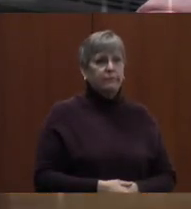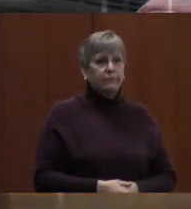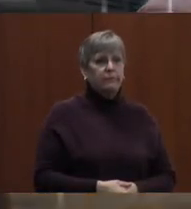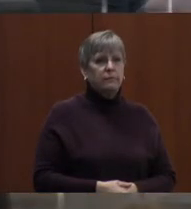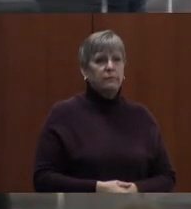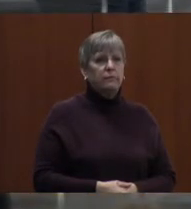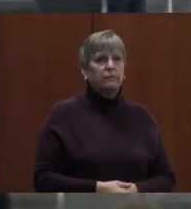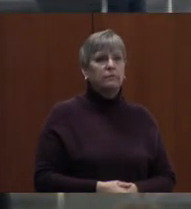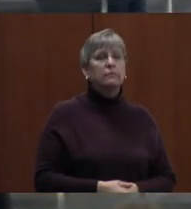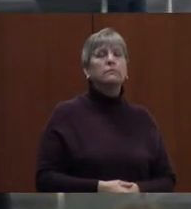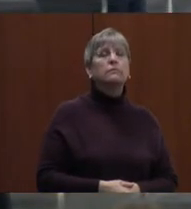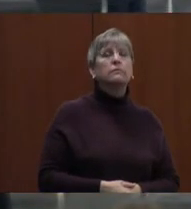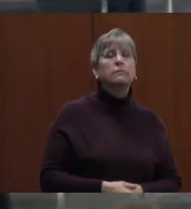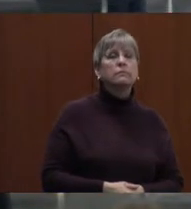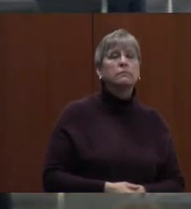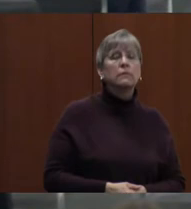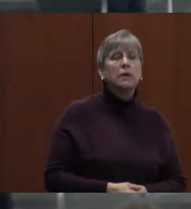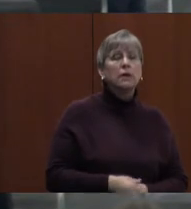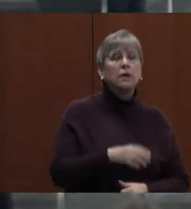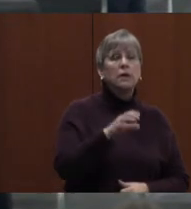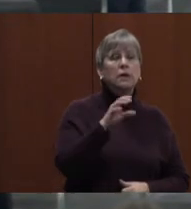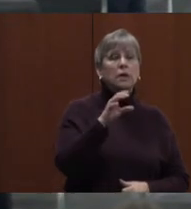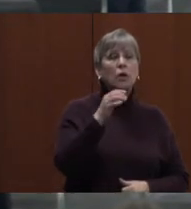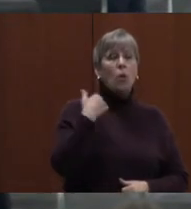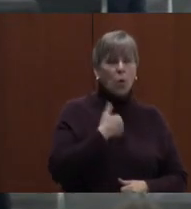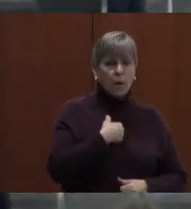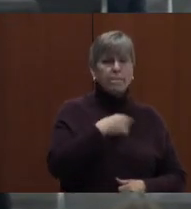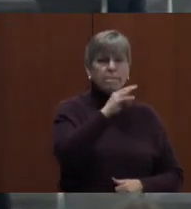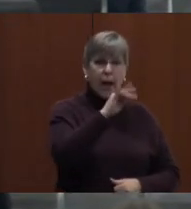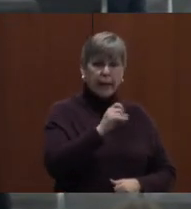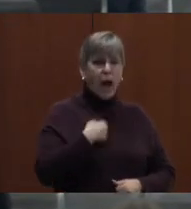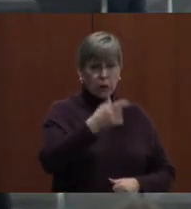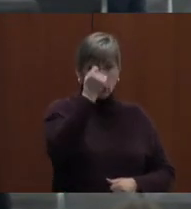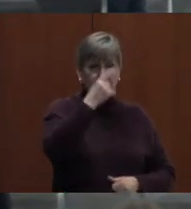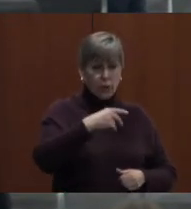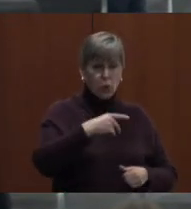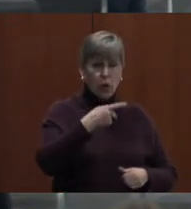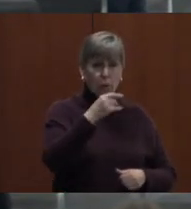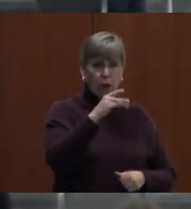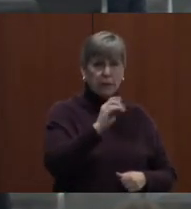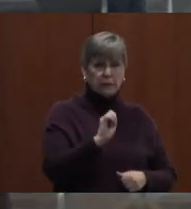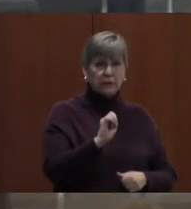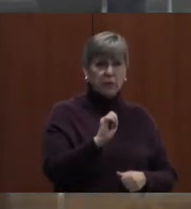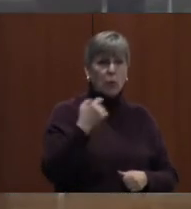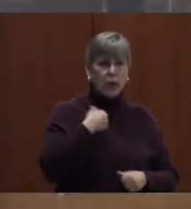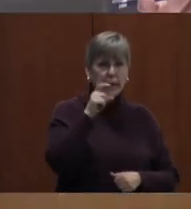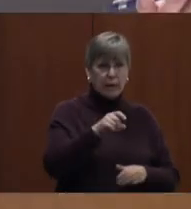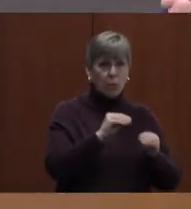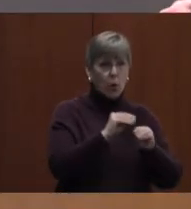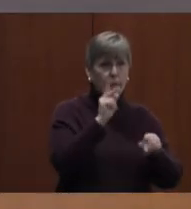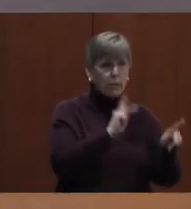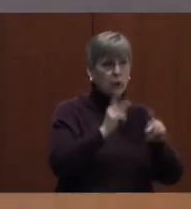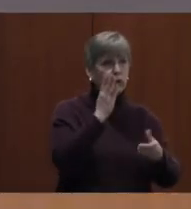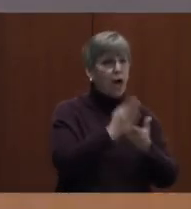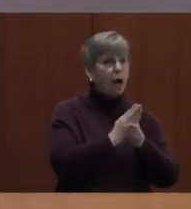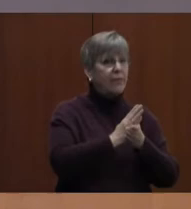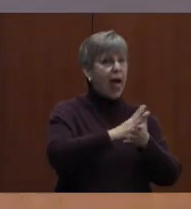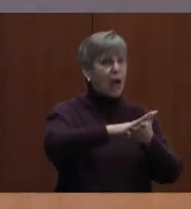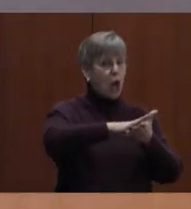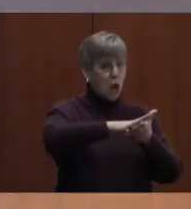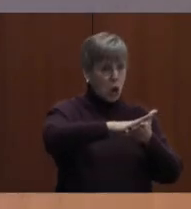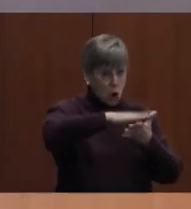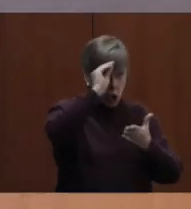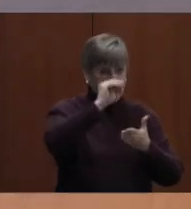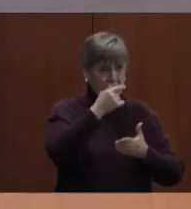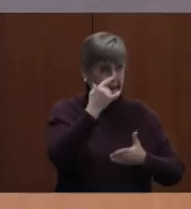Mike, this goes against your original premise that we need more people to stop the learning gap. So are you moving away from